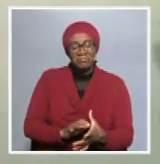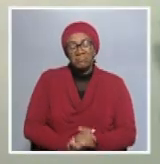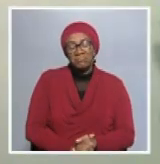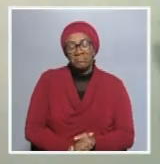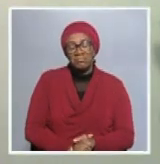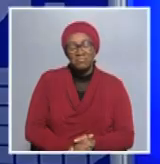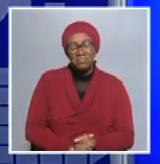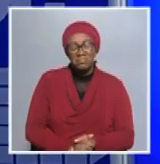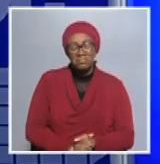All right. Thank you so much.